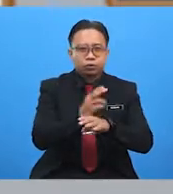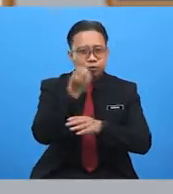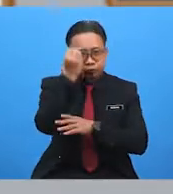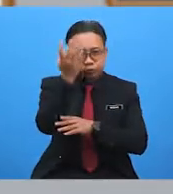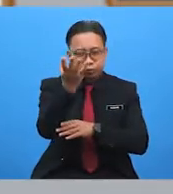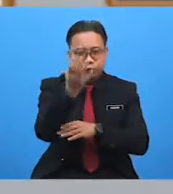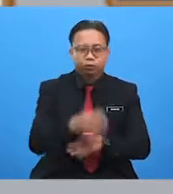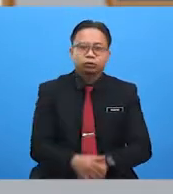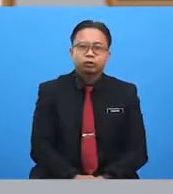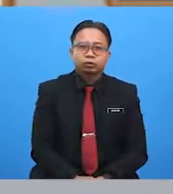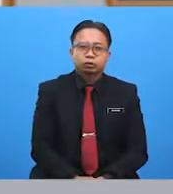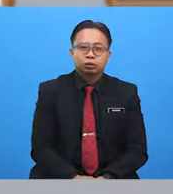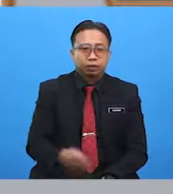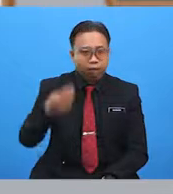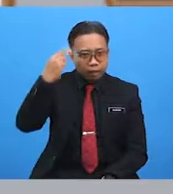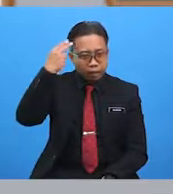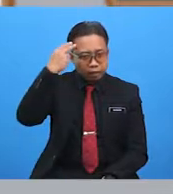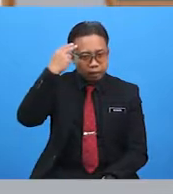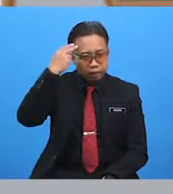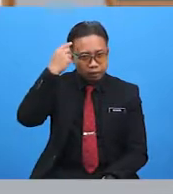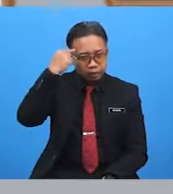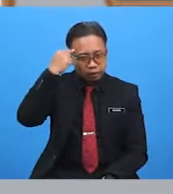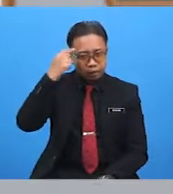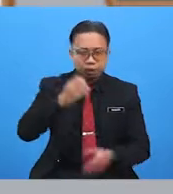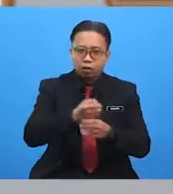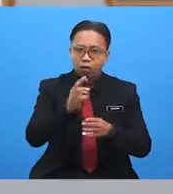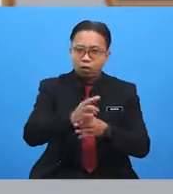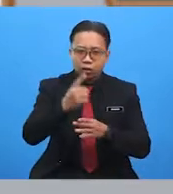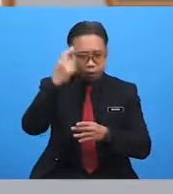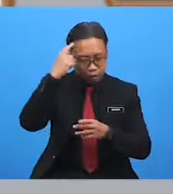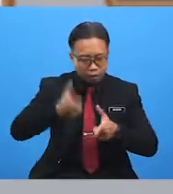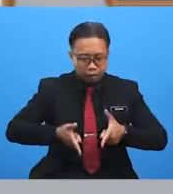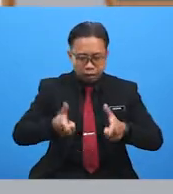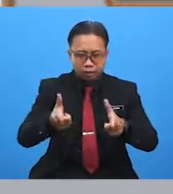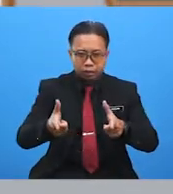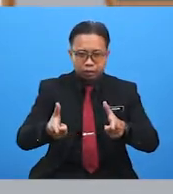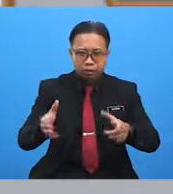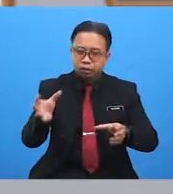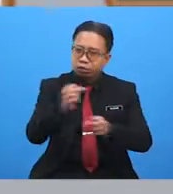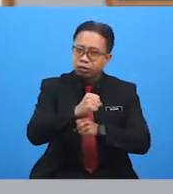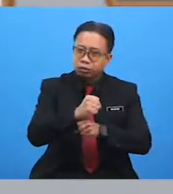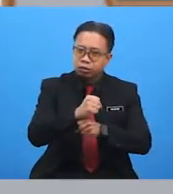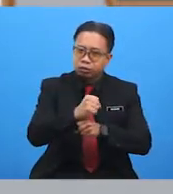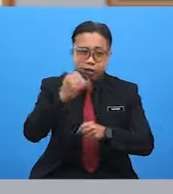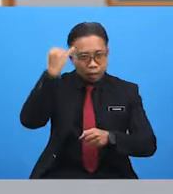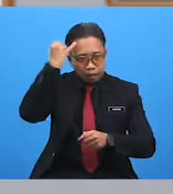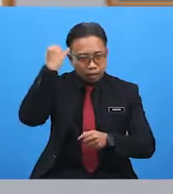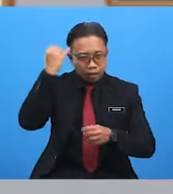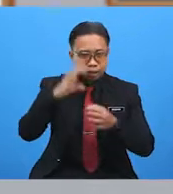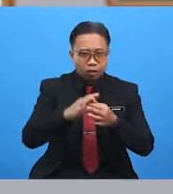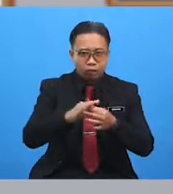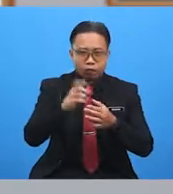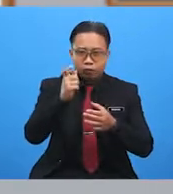such as headings or headlines in order to get the general idea of the